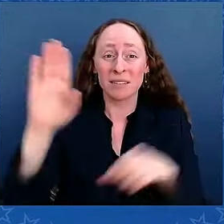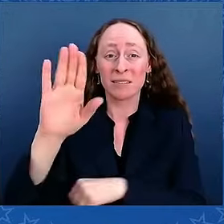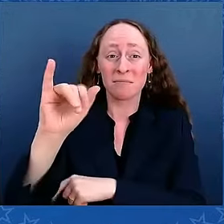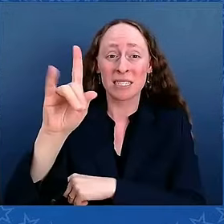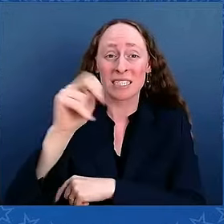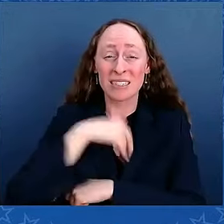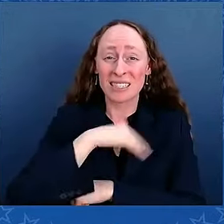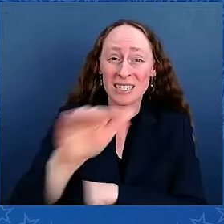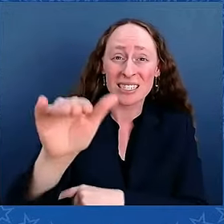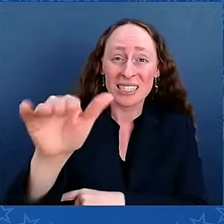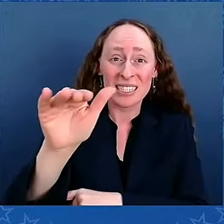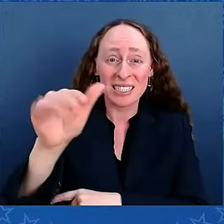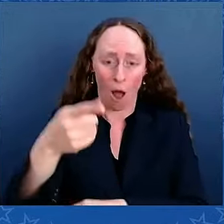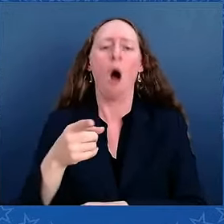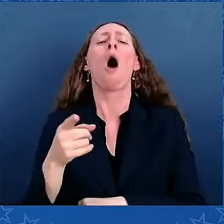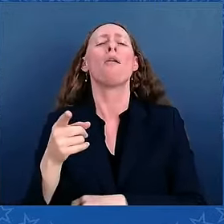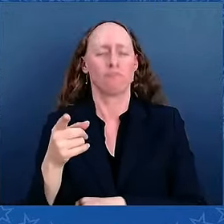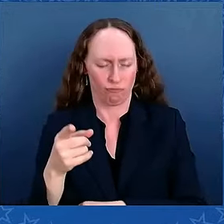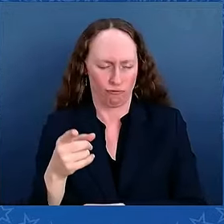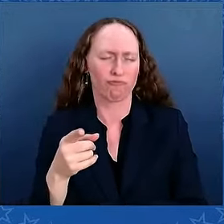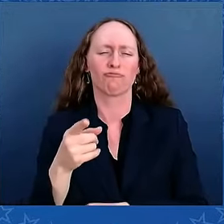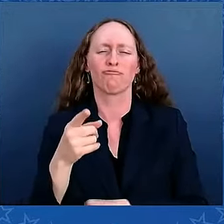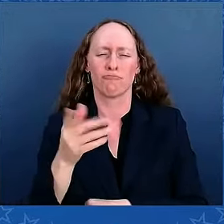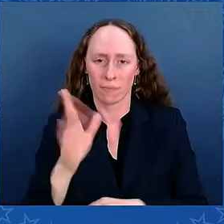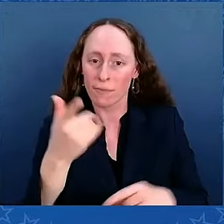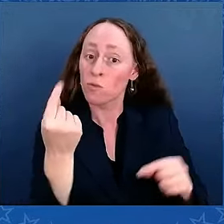And I forgot I got my glasses on there.